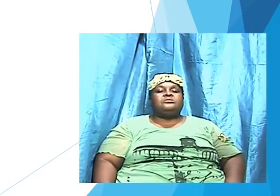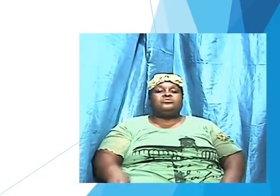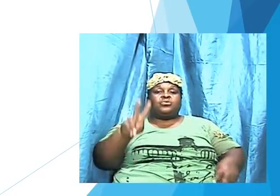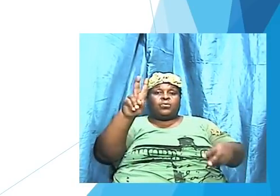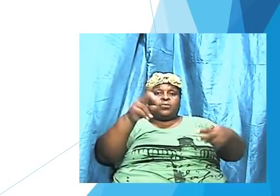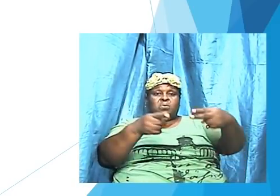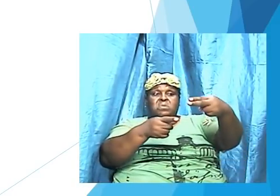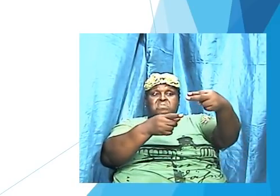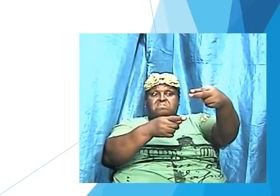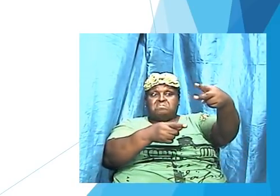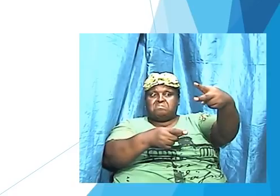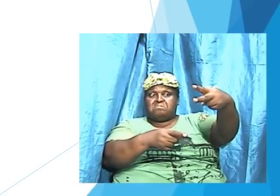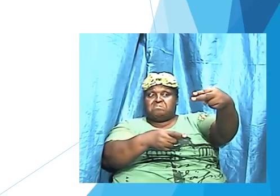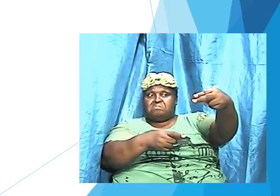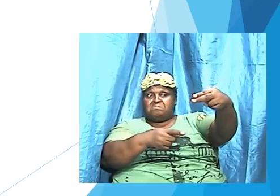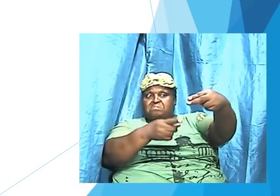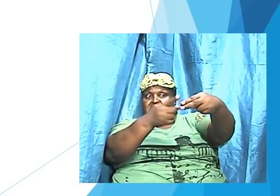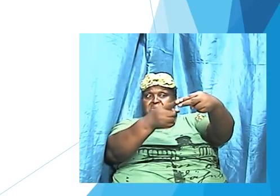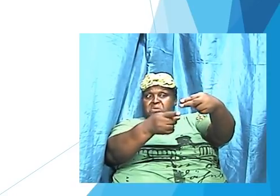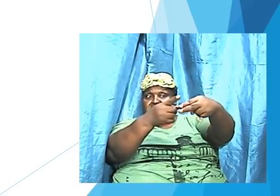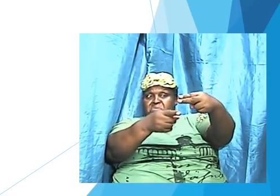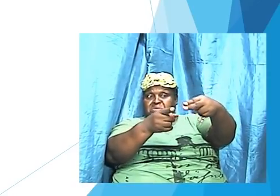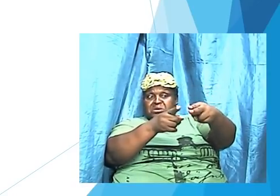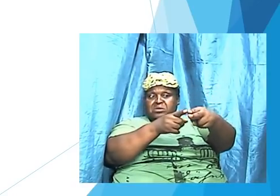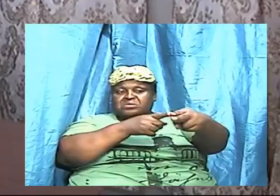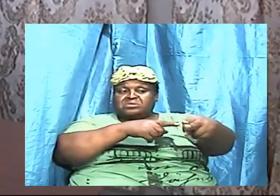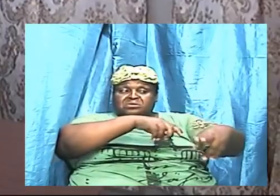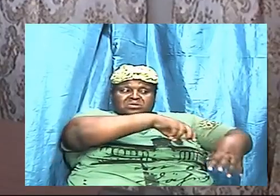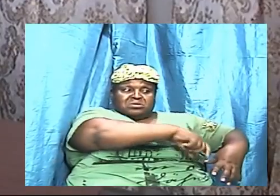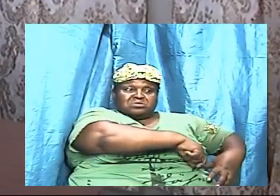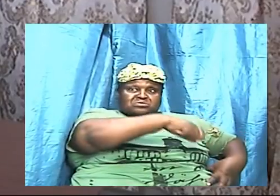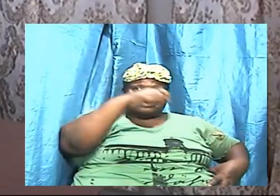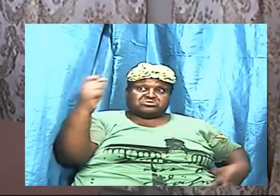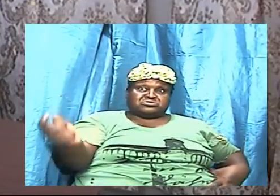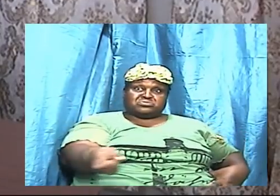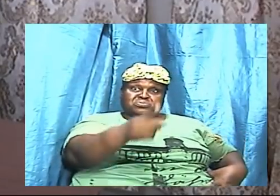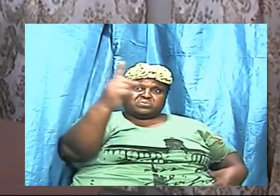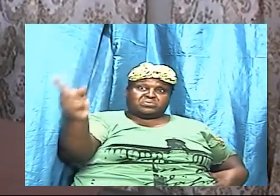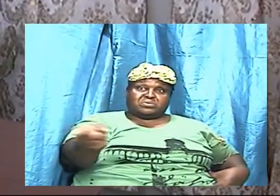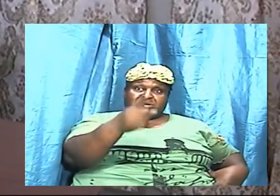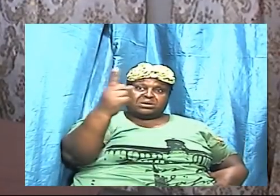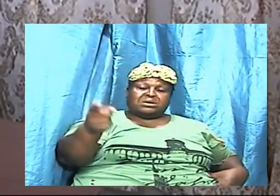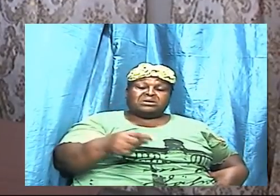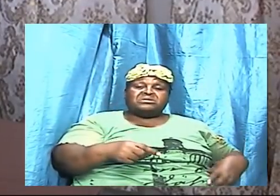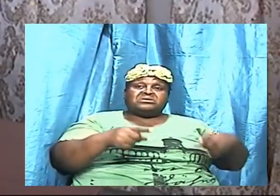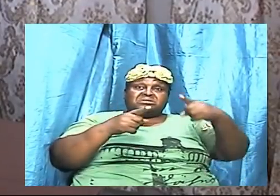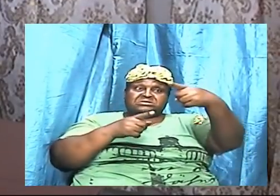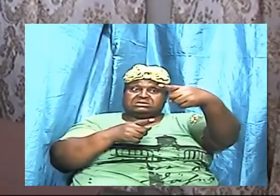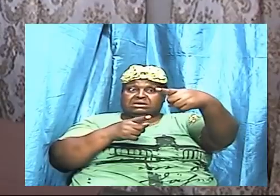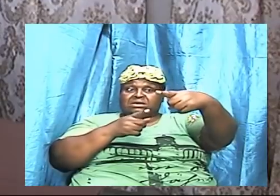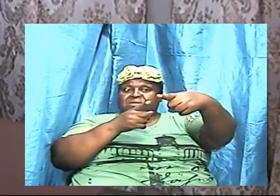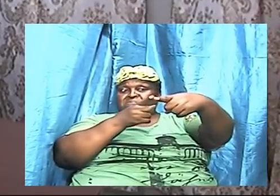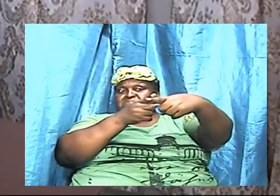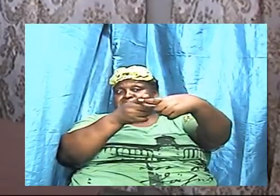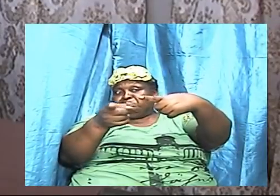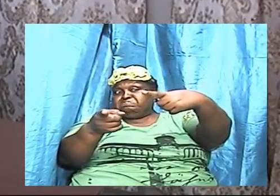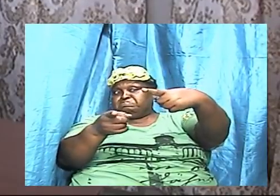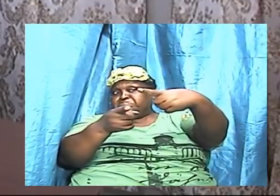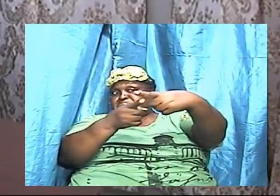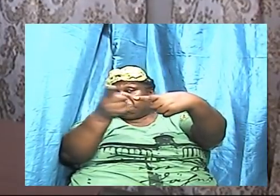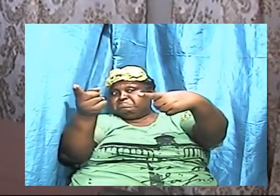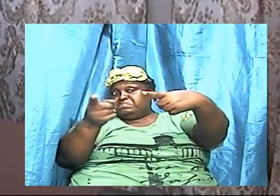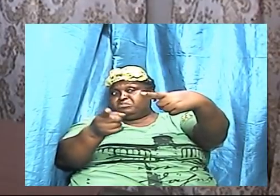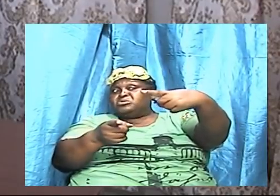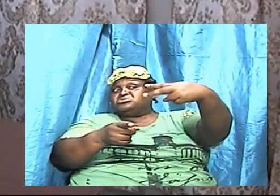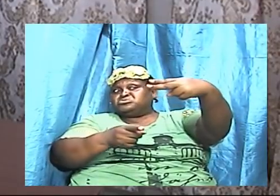as opposed to the single blade sword but the